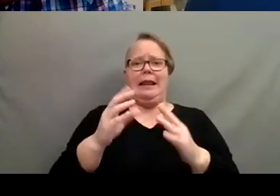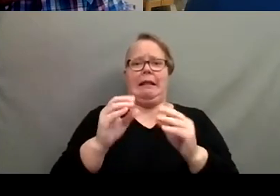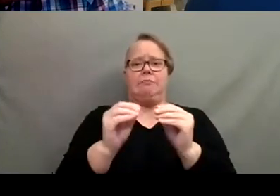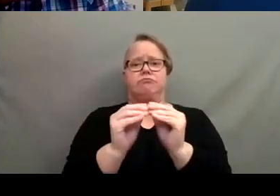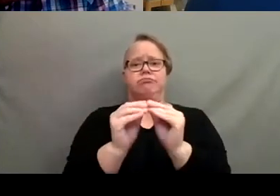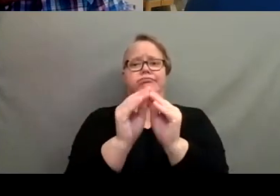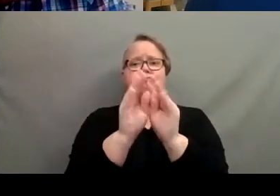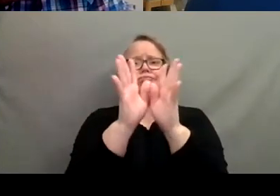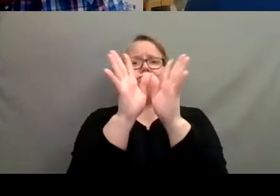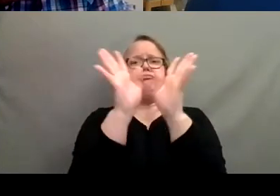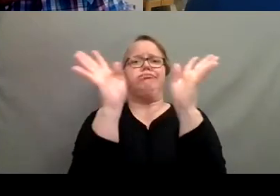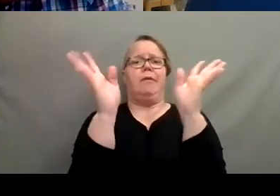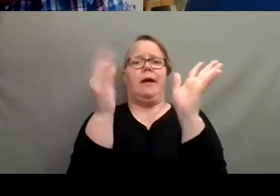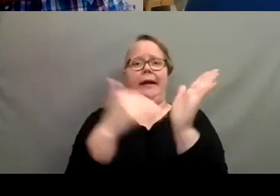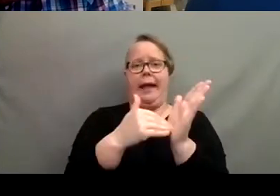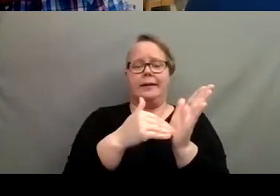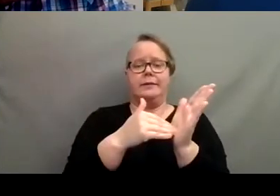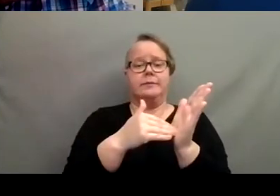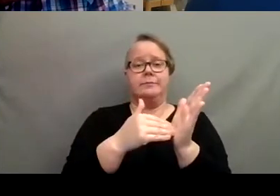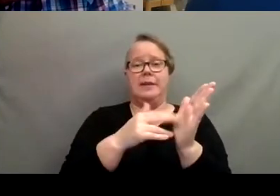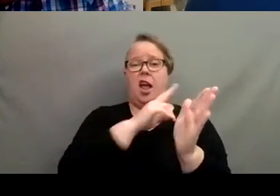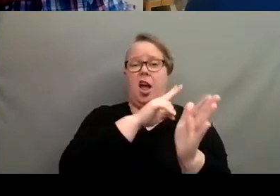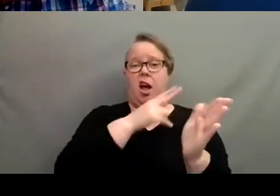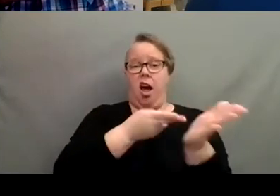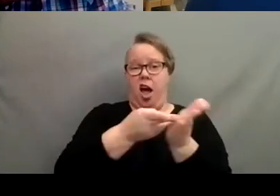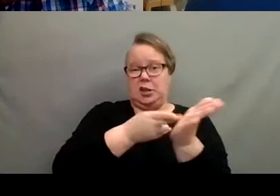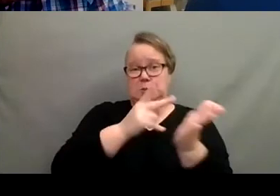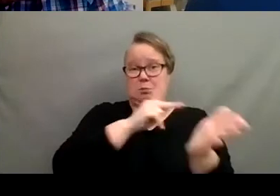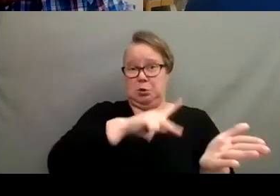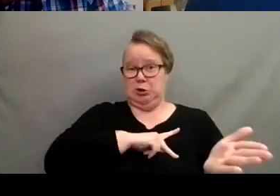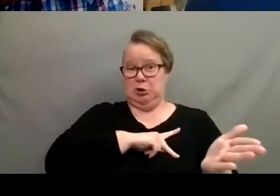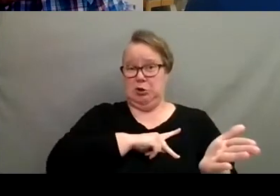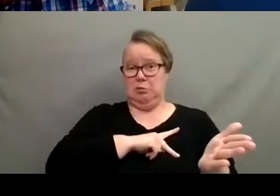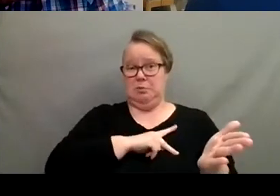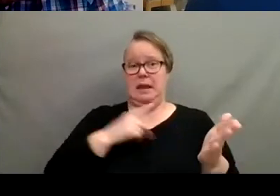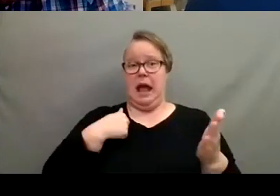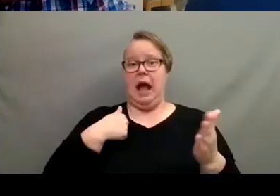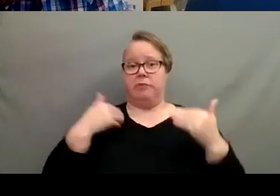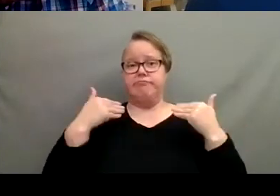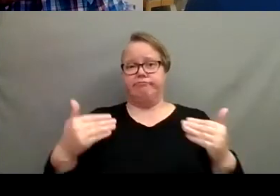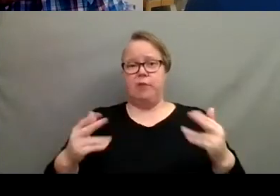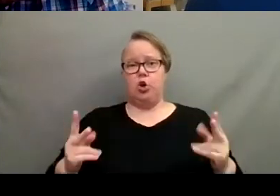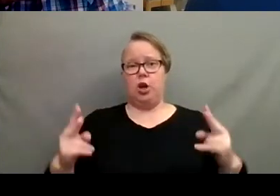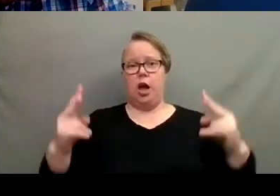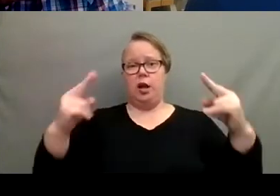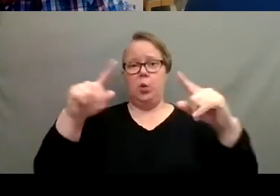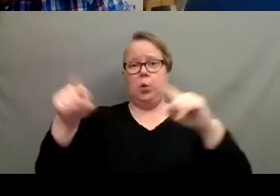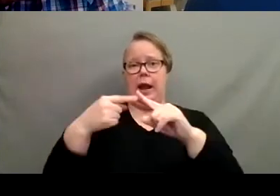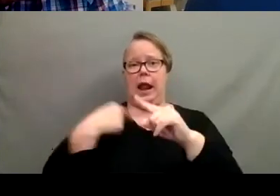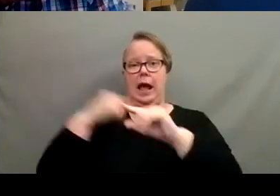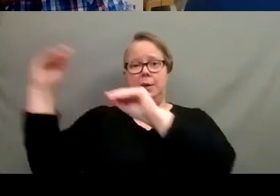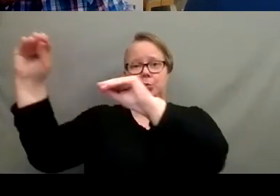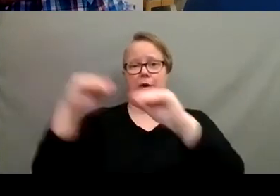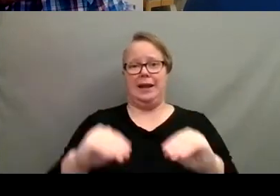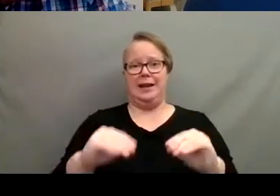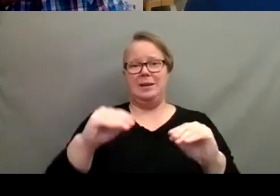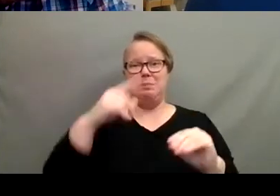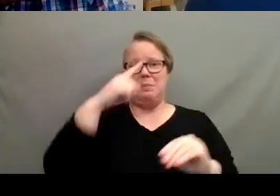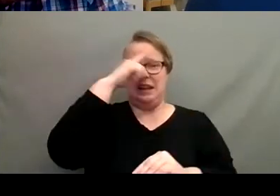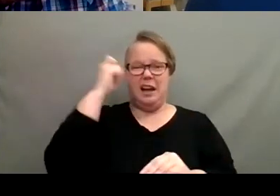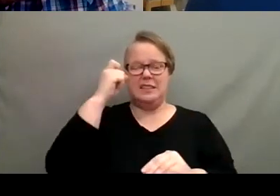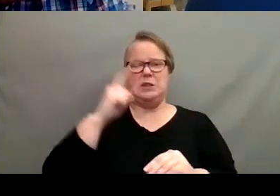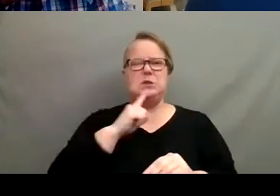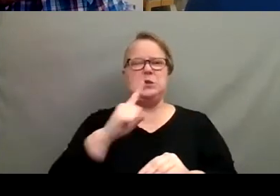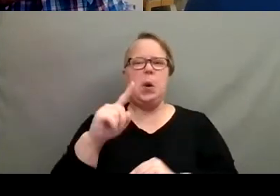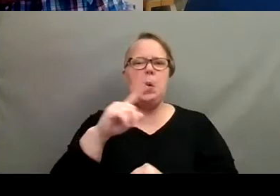uh, from there. To be honest, personal preference for me, it would be to cut it back when I bring it in just because it's so